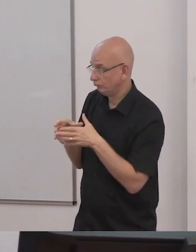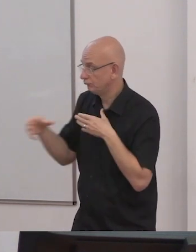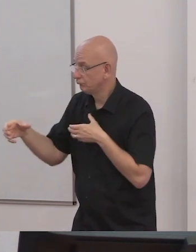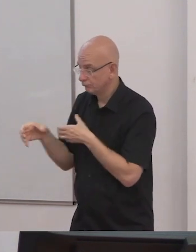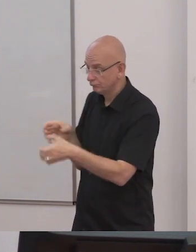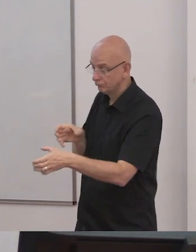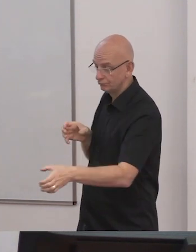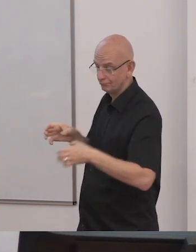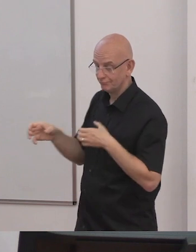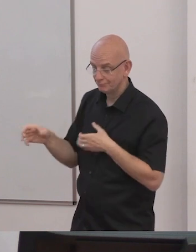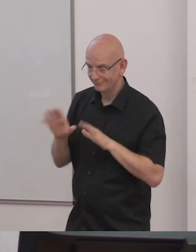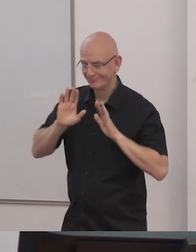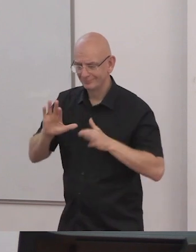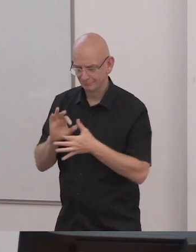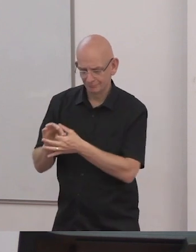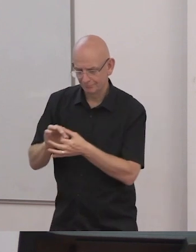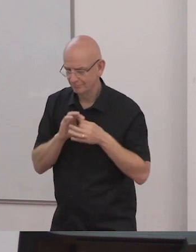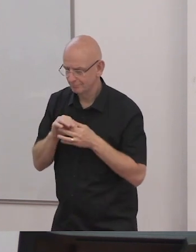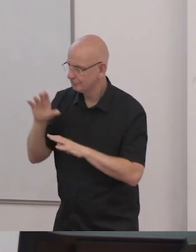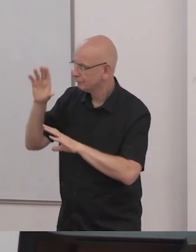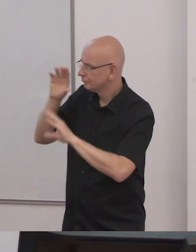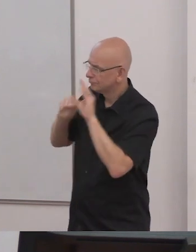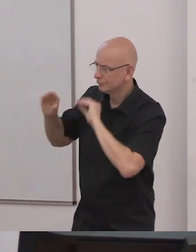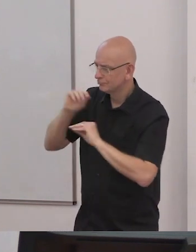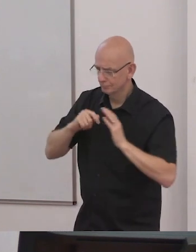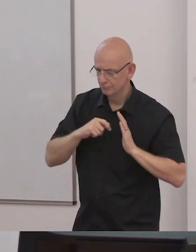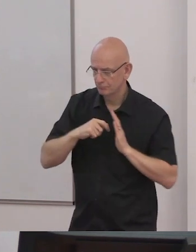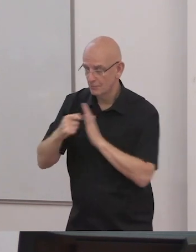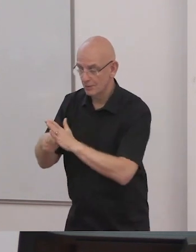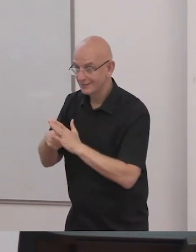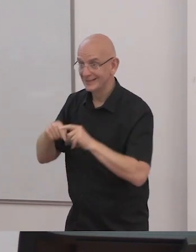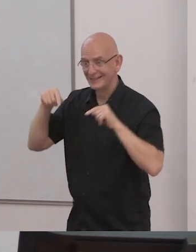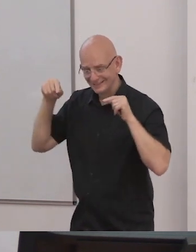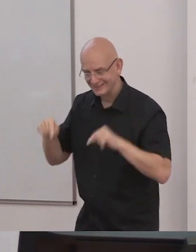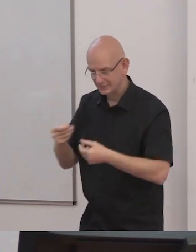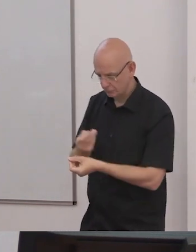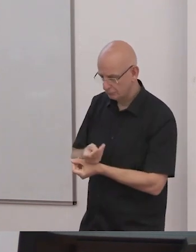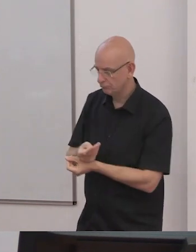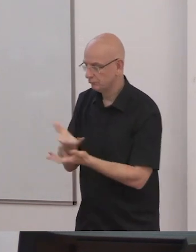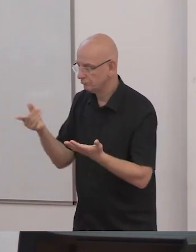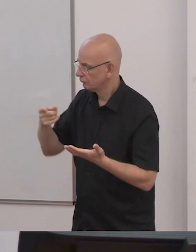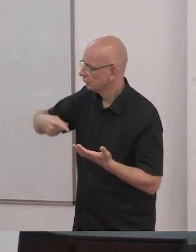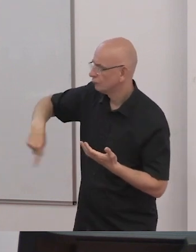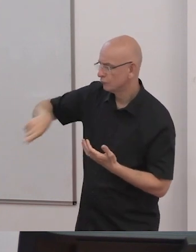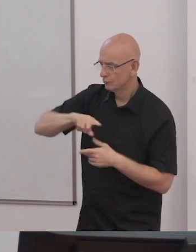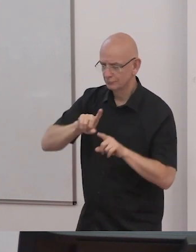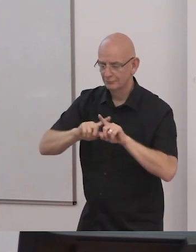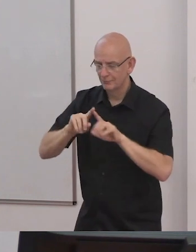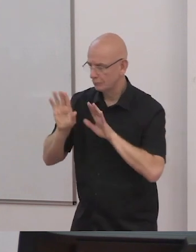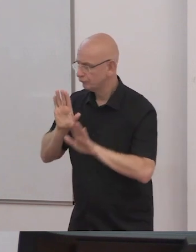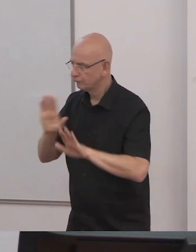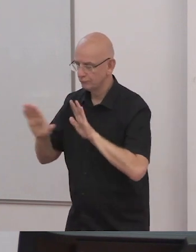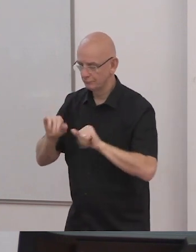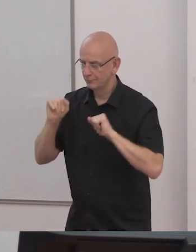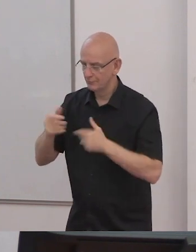individually contribute to the collective whole reciprocal peer teaching will be commonplace between